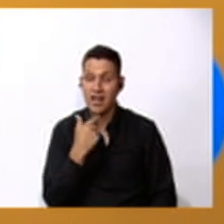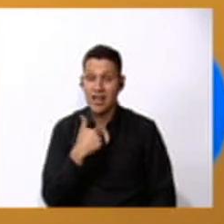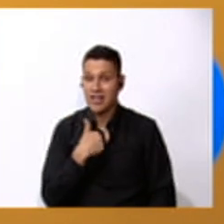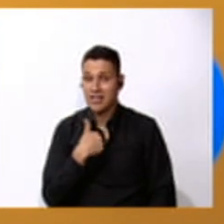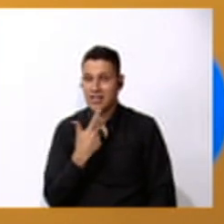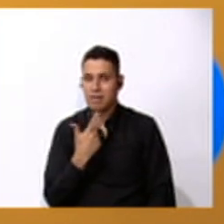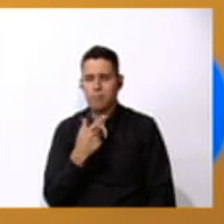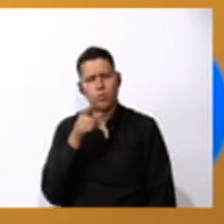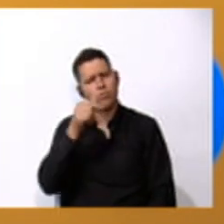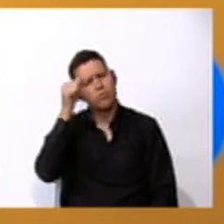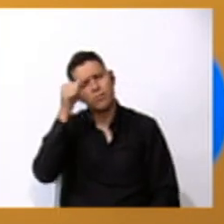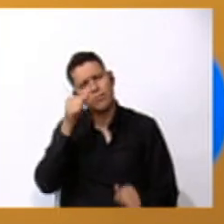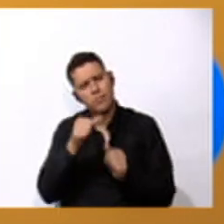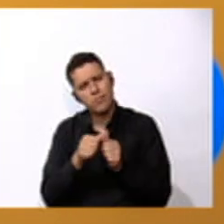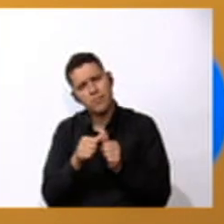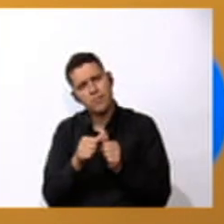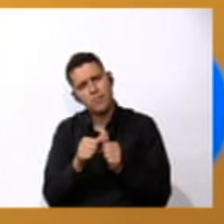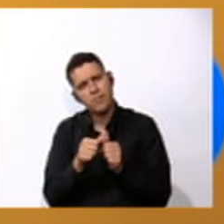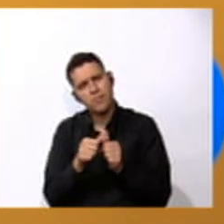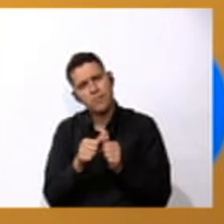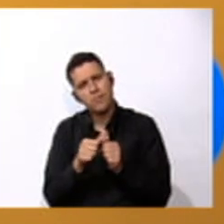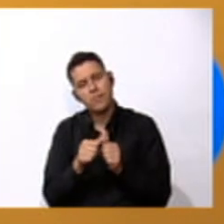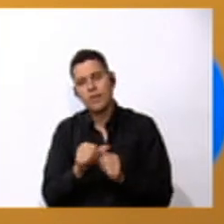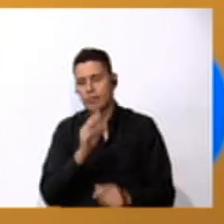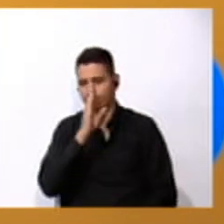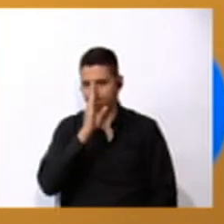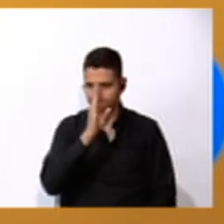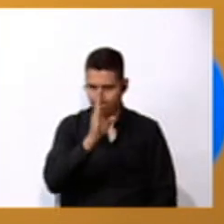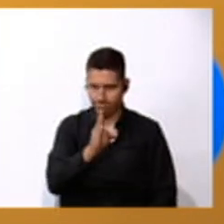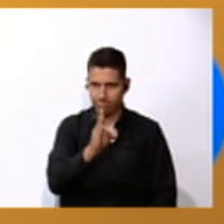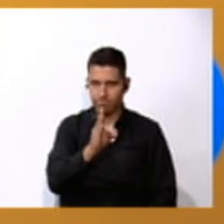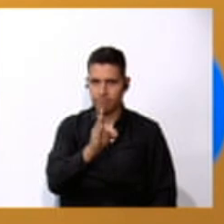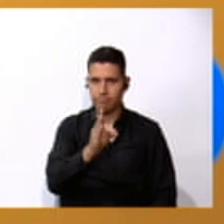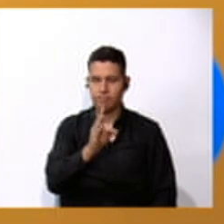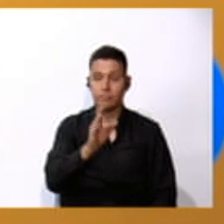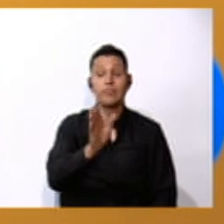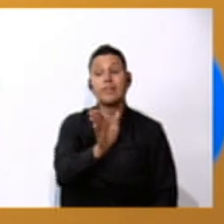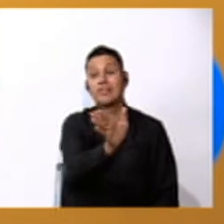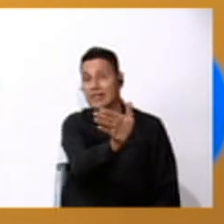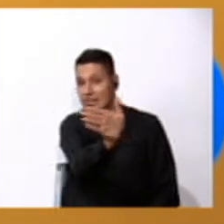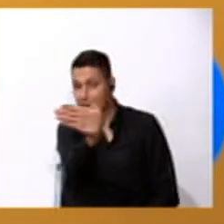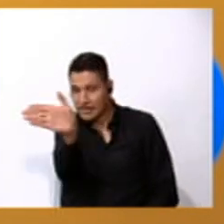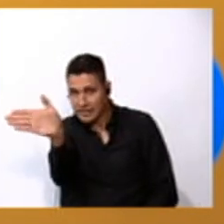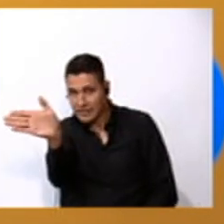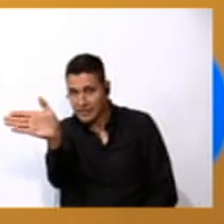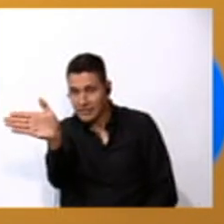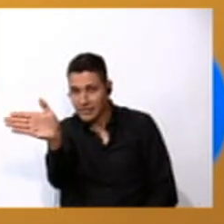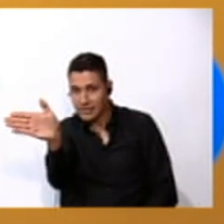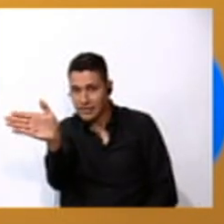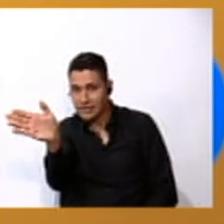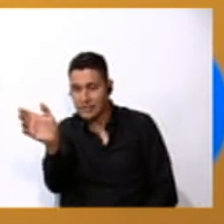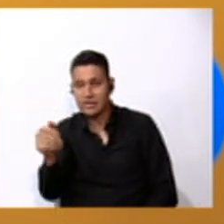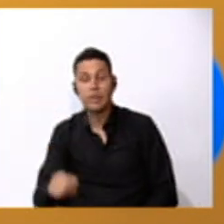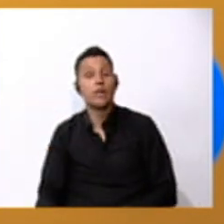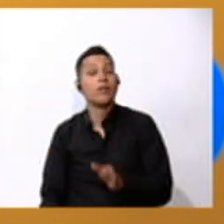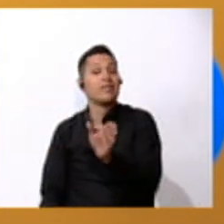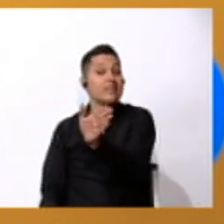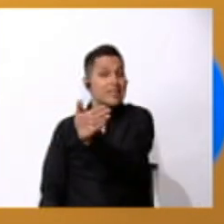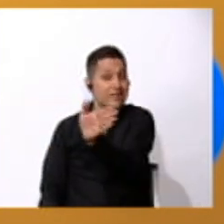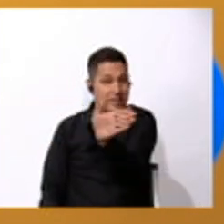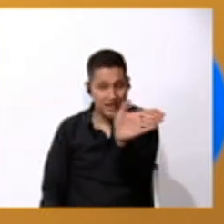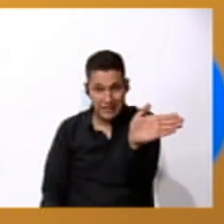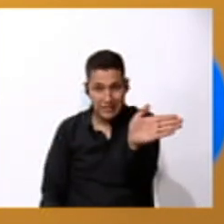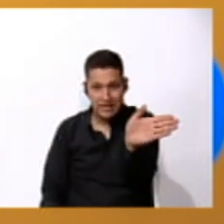you remember, go straight, turn right, turn left.